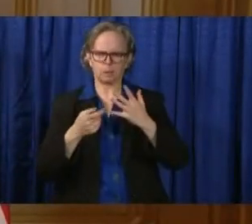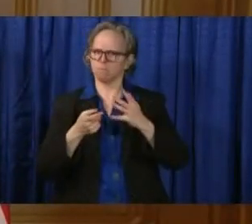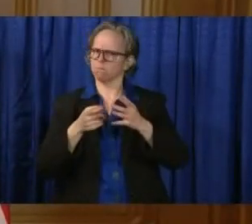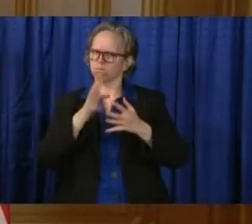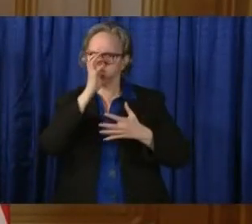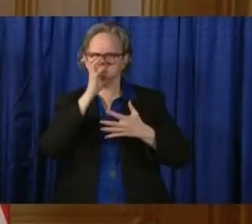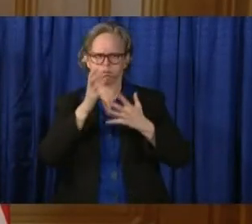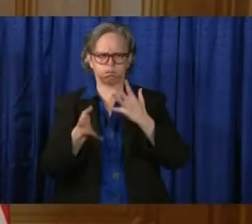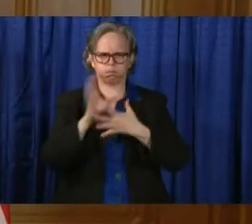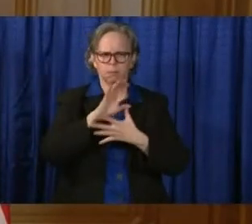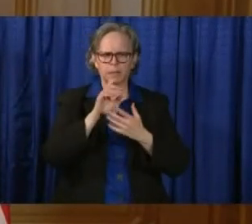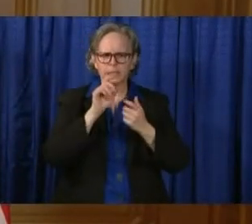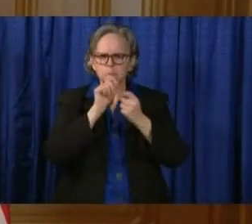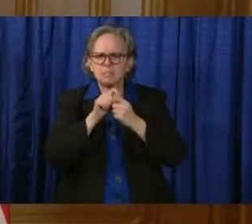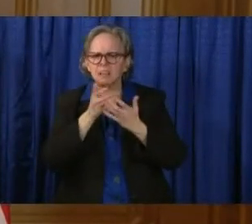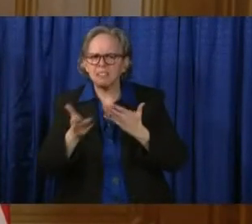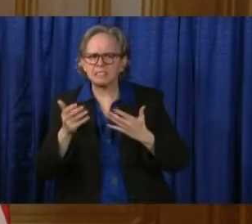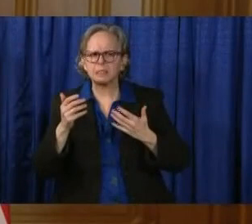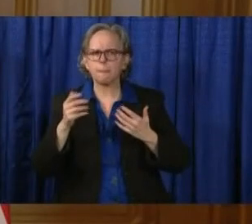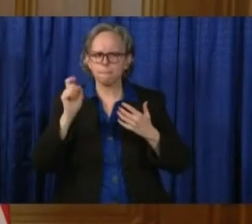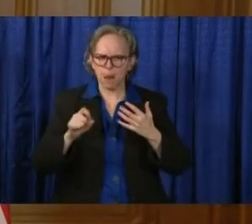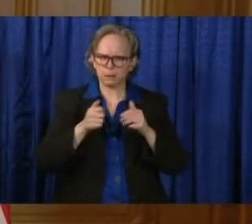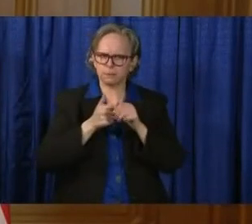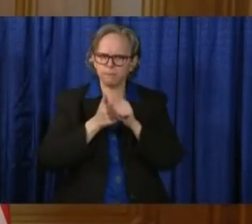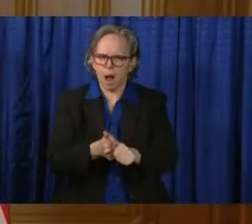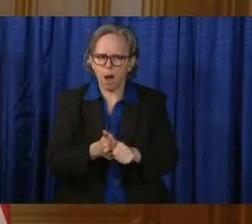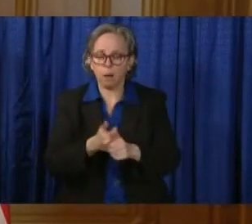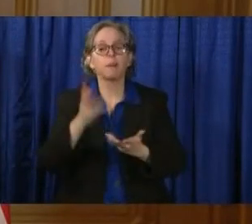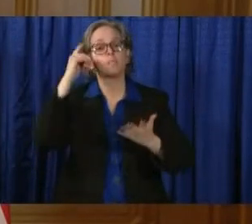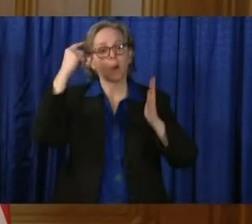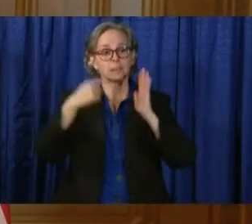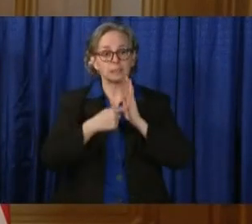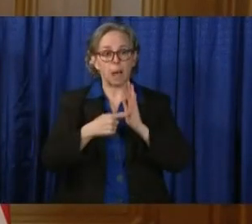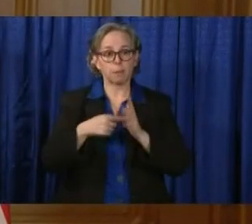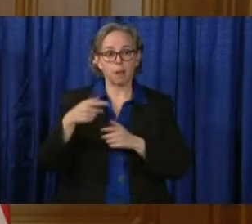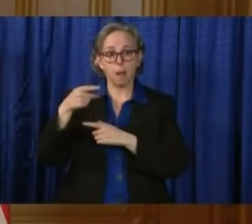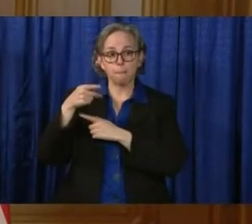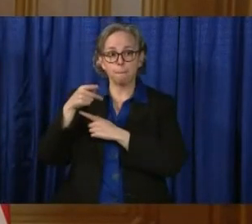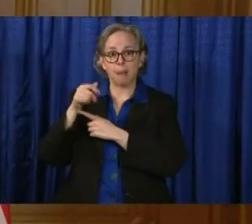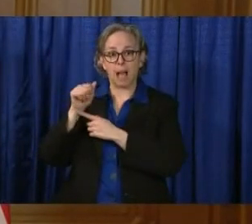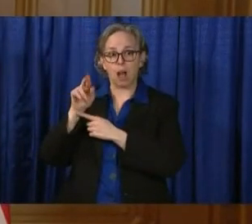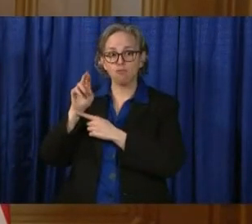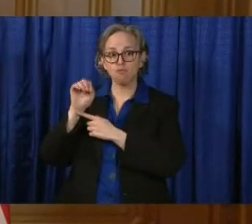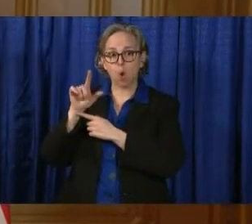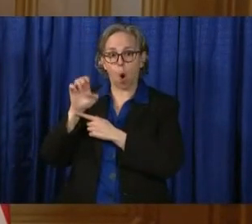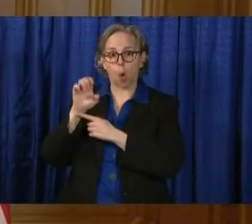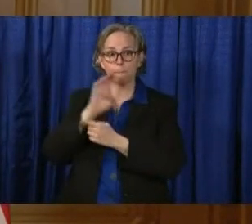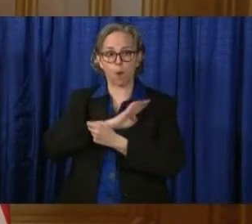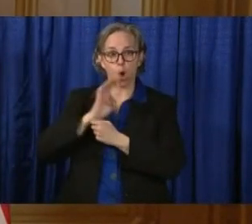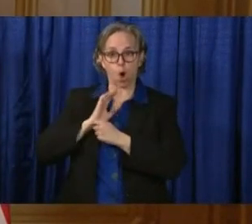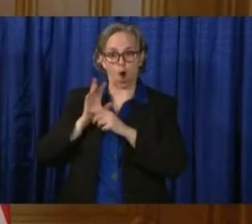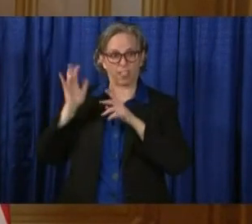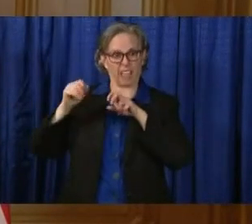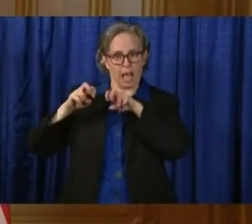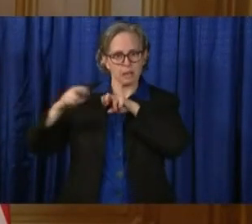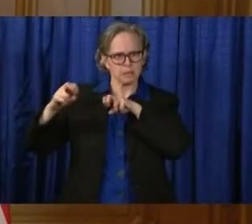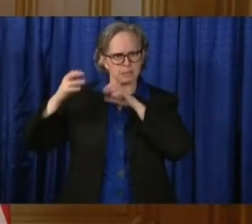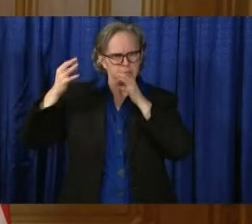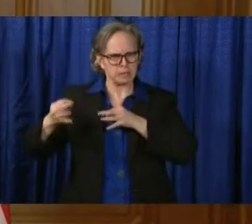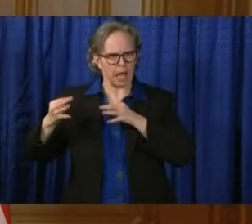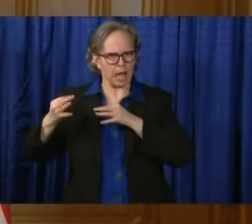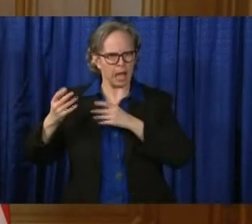happen. There has to be, for example, the parole board has to take a look at it. You have to have notification